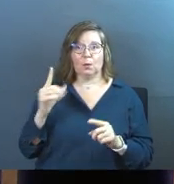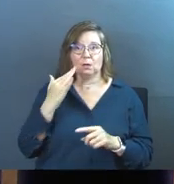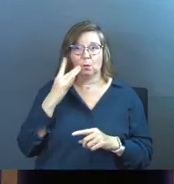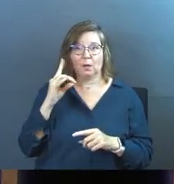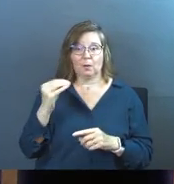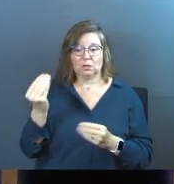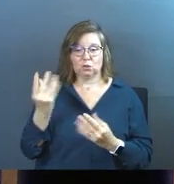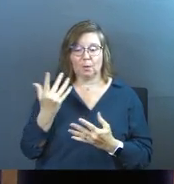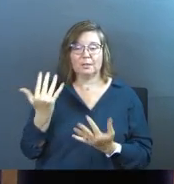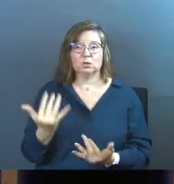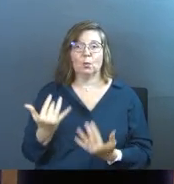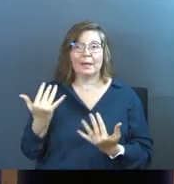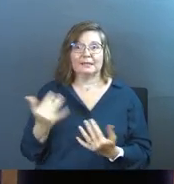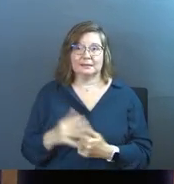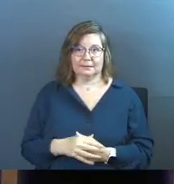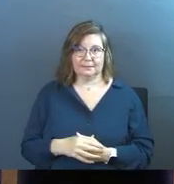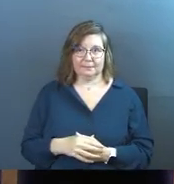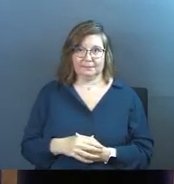to Colorado and he told me, wait.